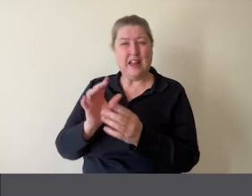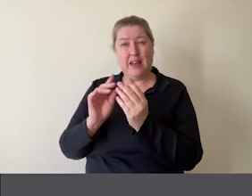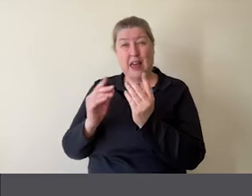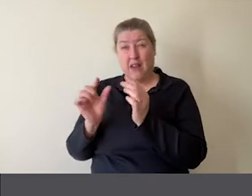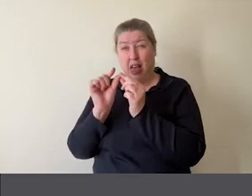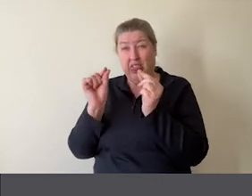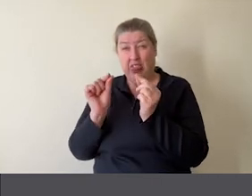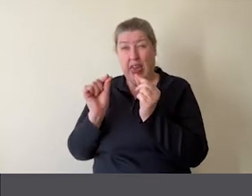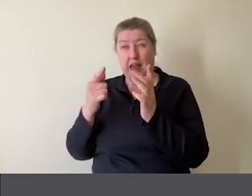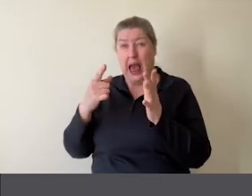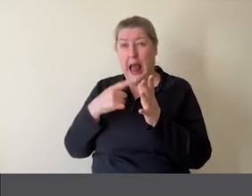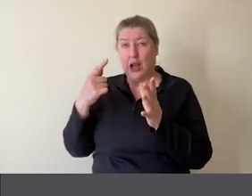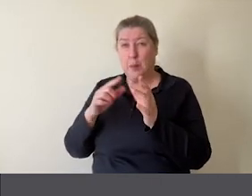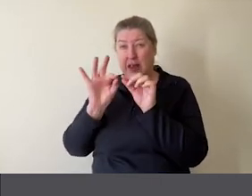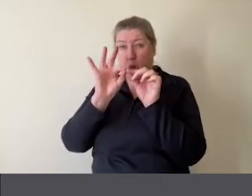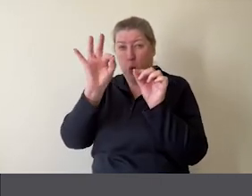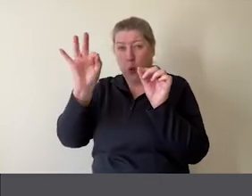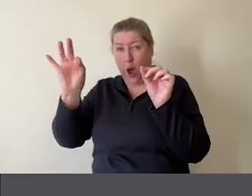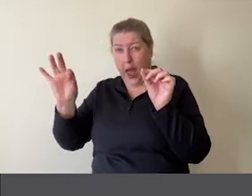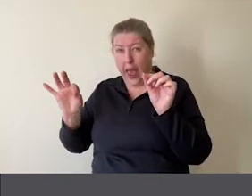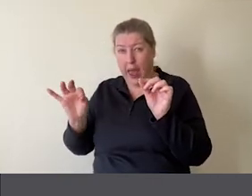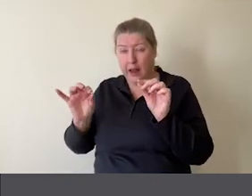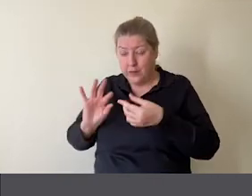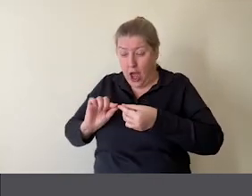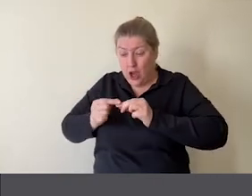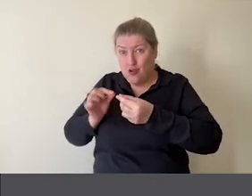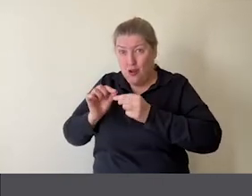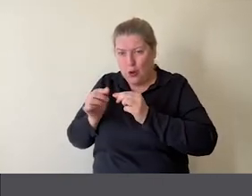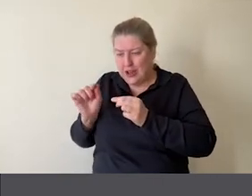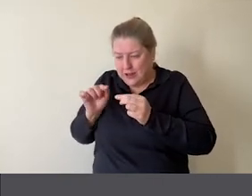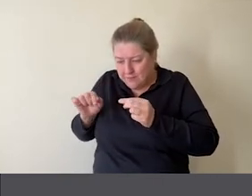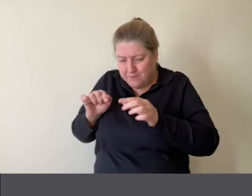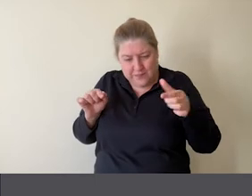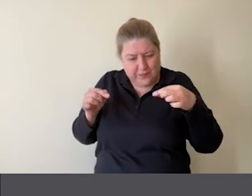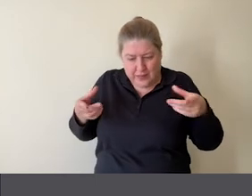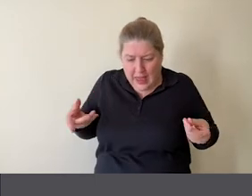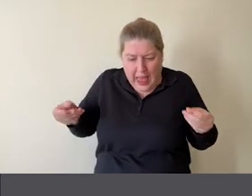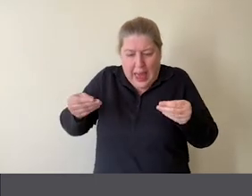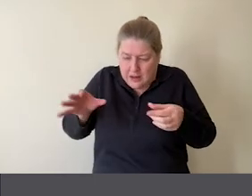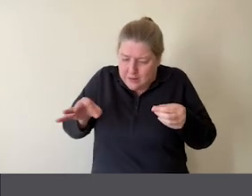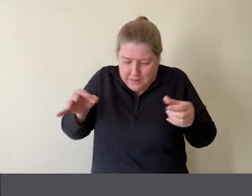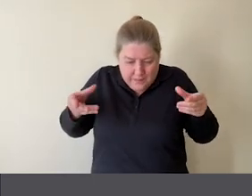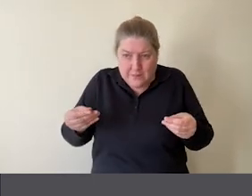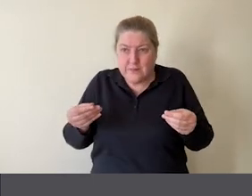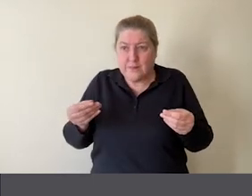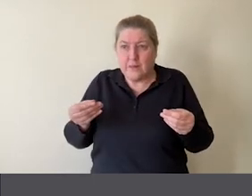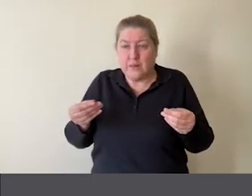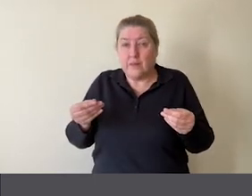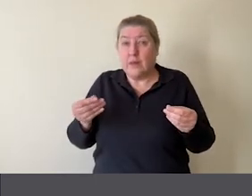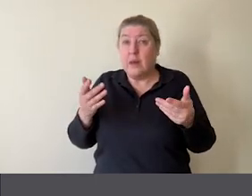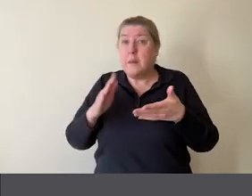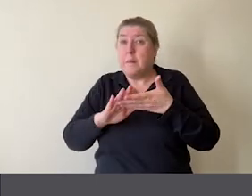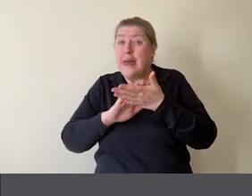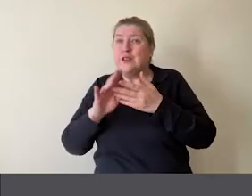wire. I crocheted two terminals which I added on and this means that when we're looking at the talks,